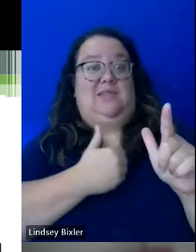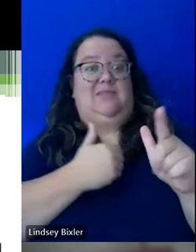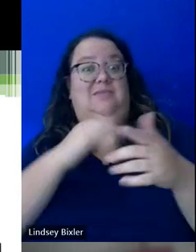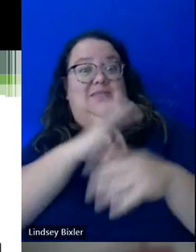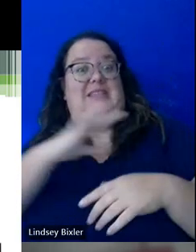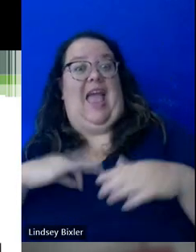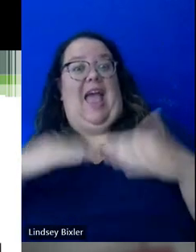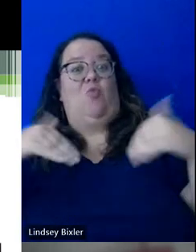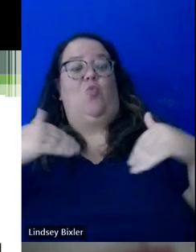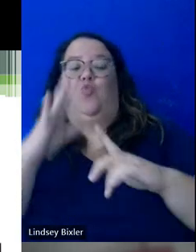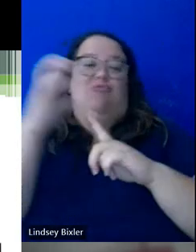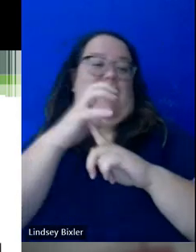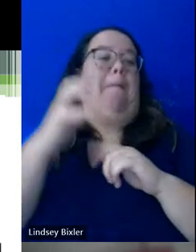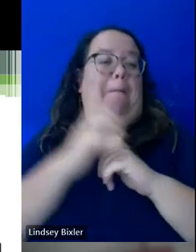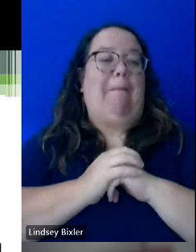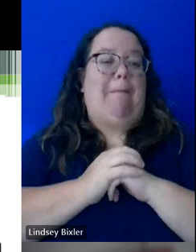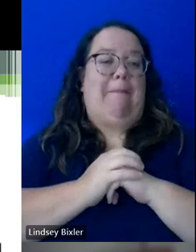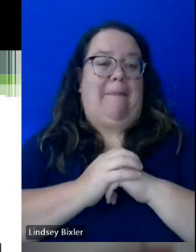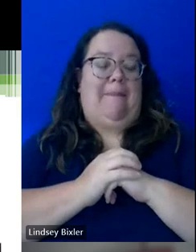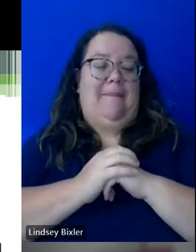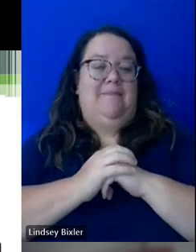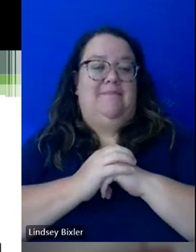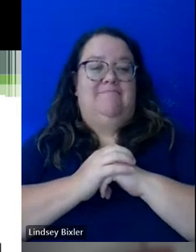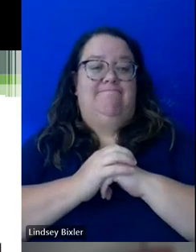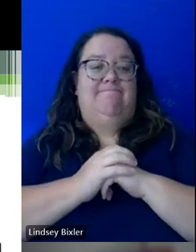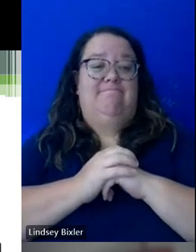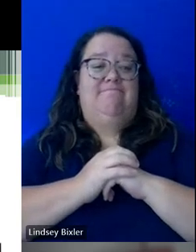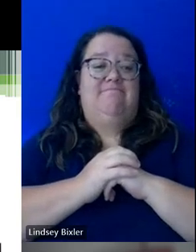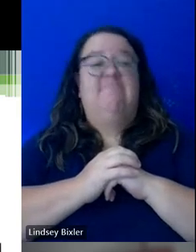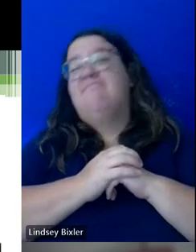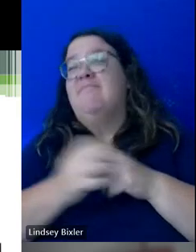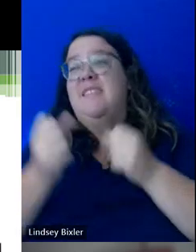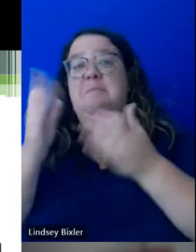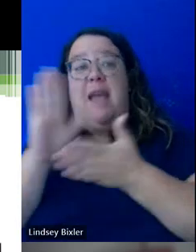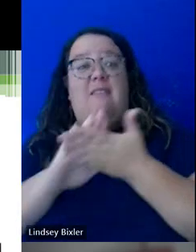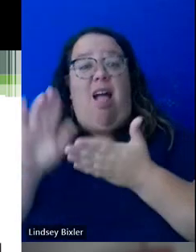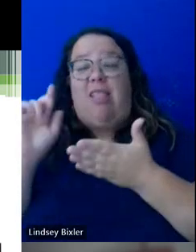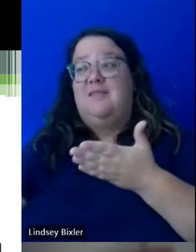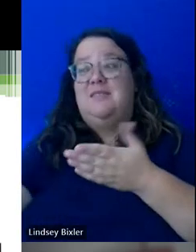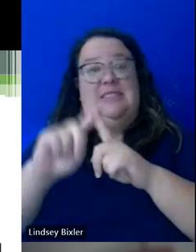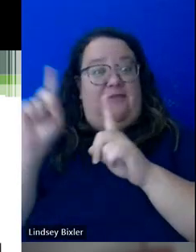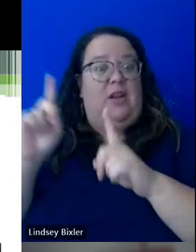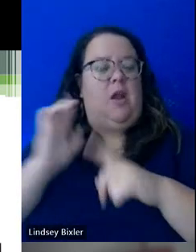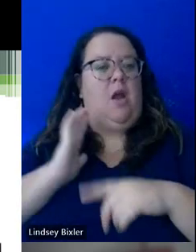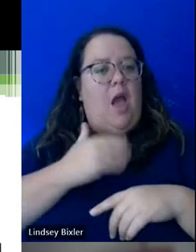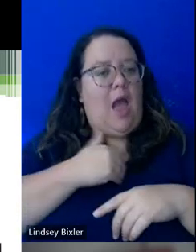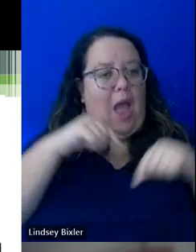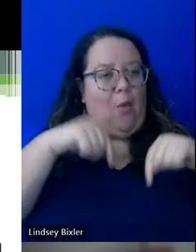And we are unlike many universities in that we have our own testing center.